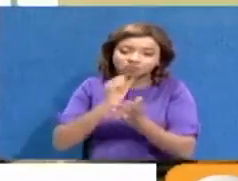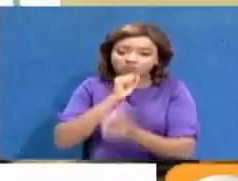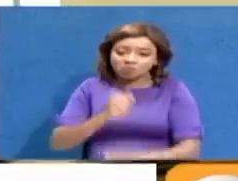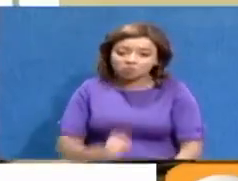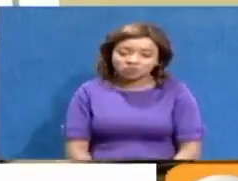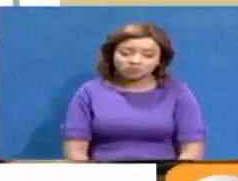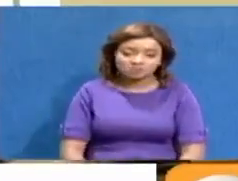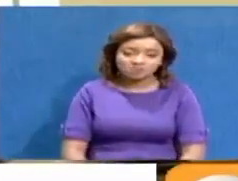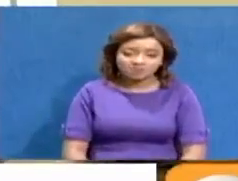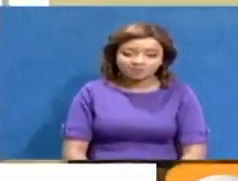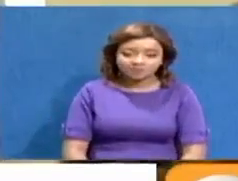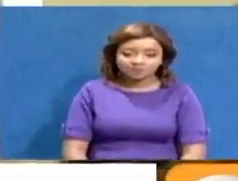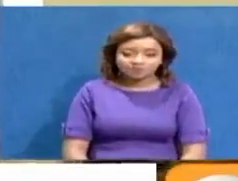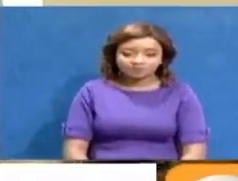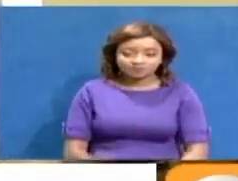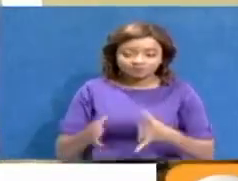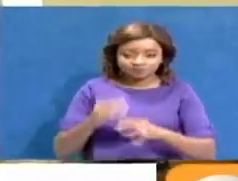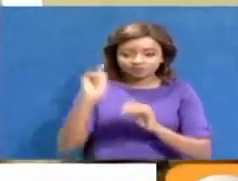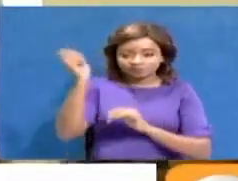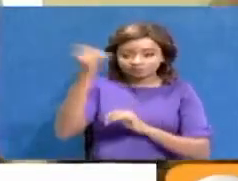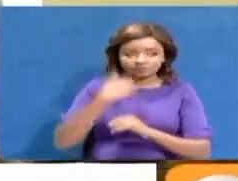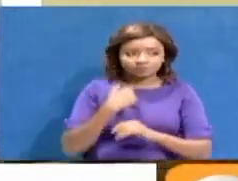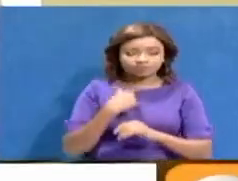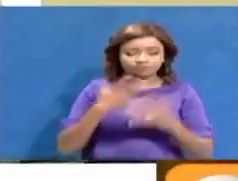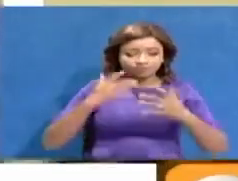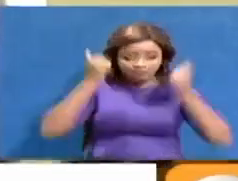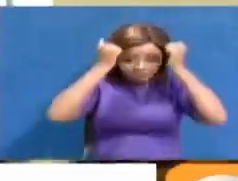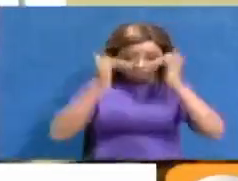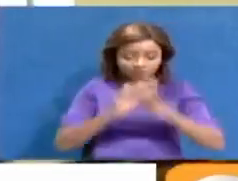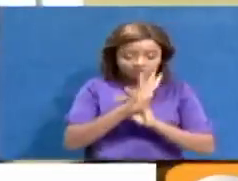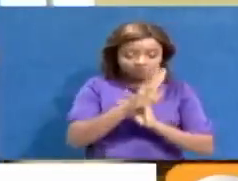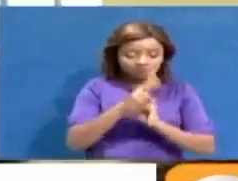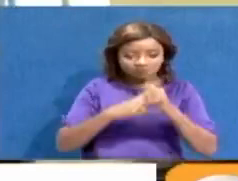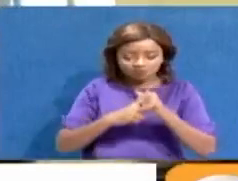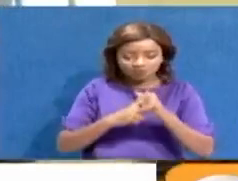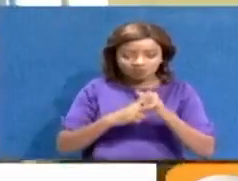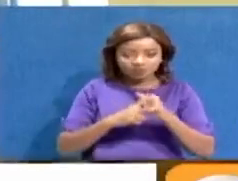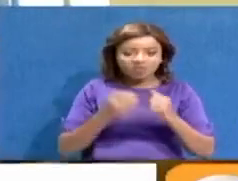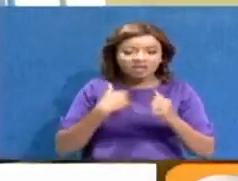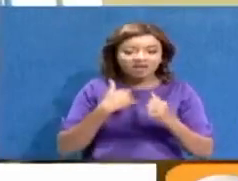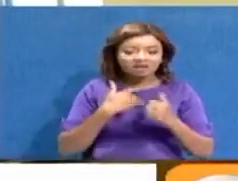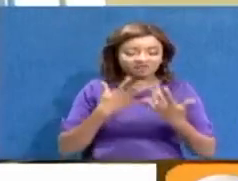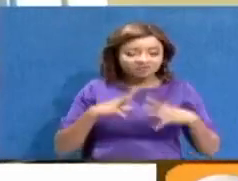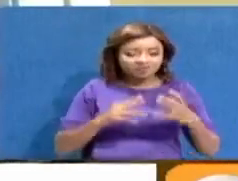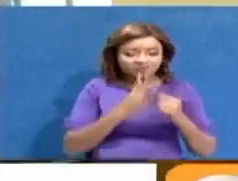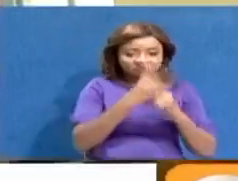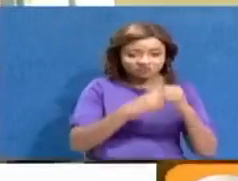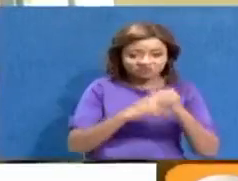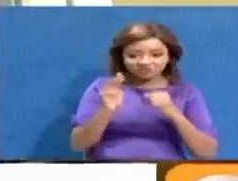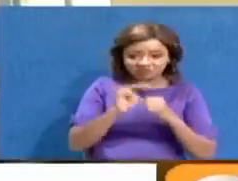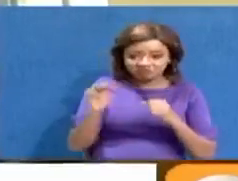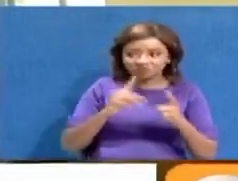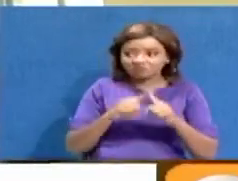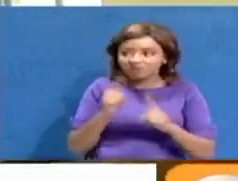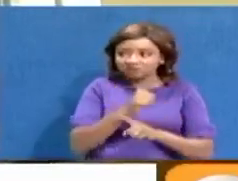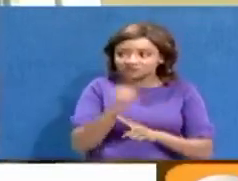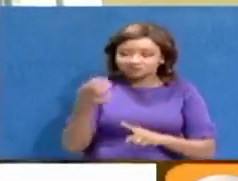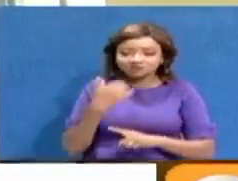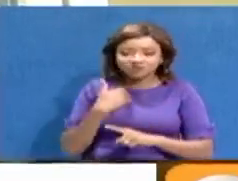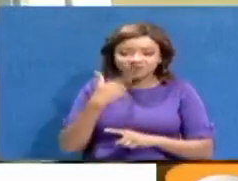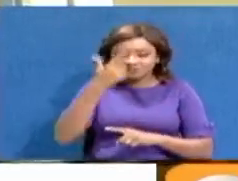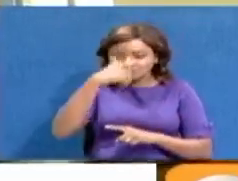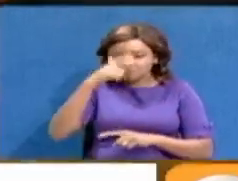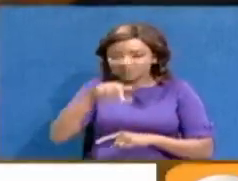Kenya, with a population of 47 million, has a prevalence rate of visual impairment amongst children of 2